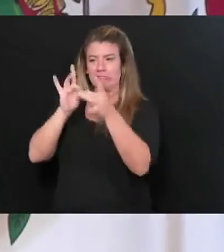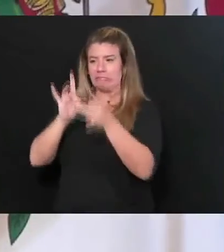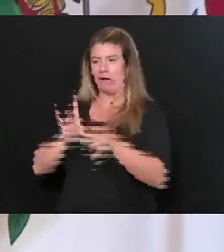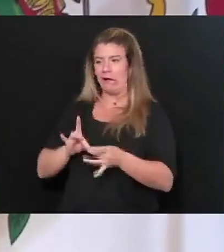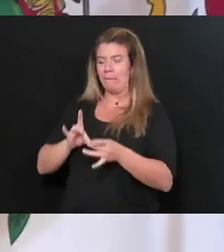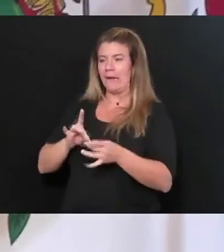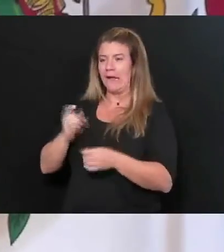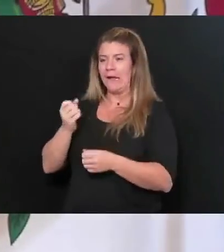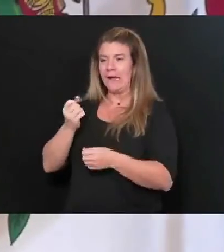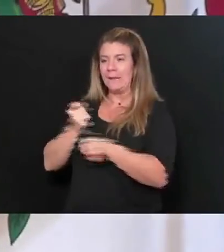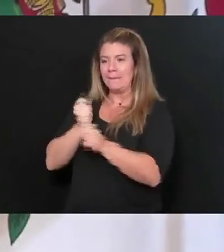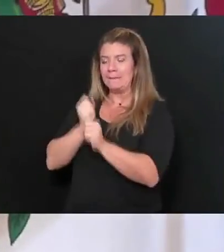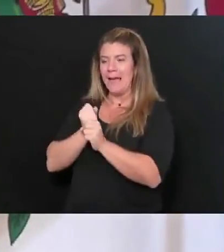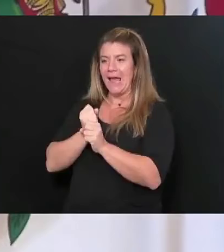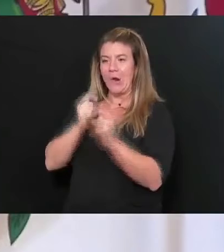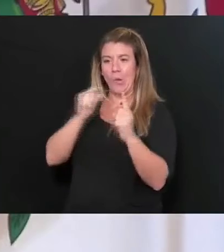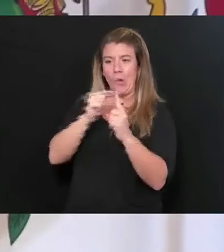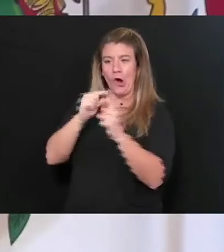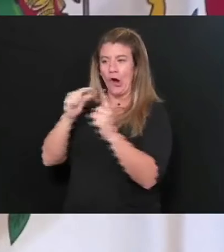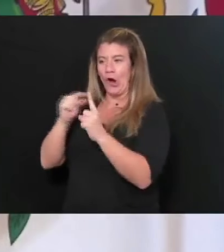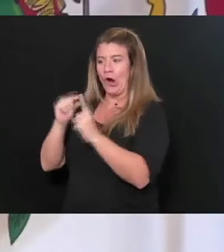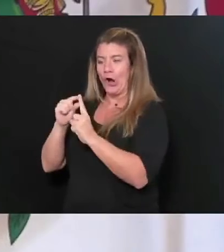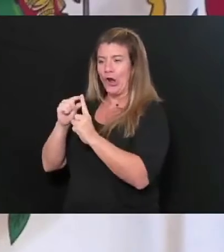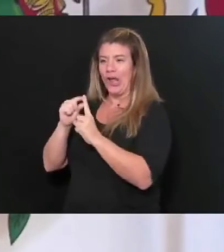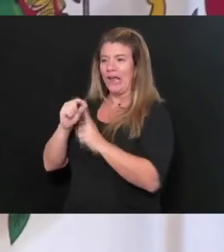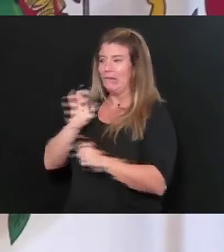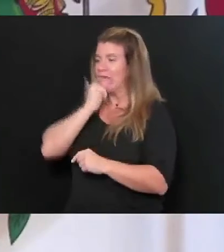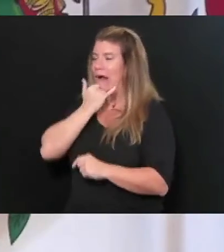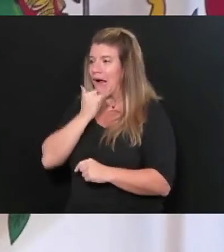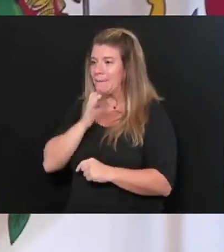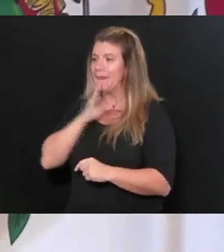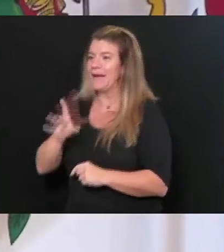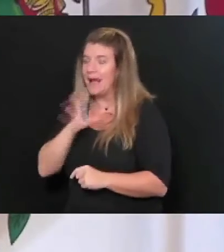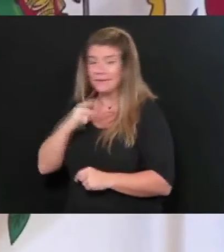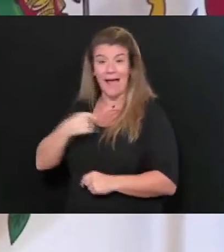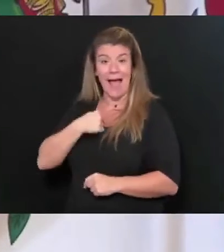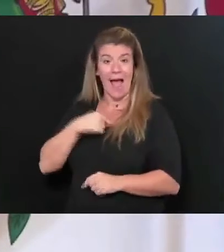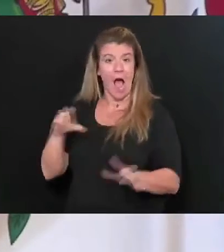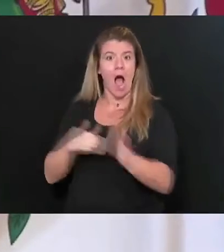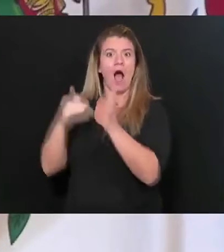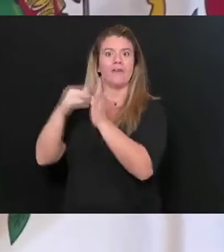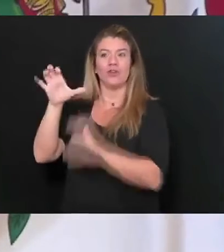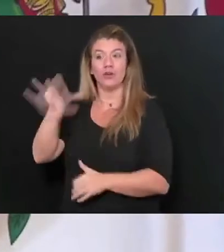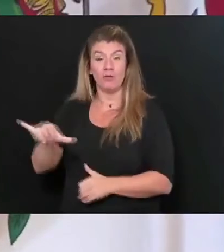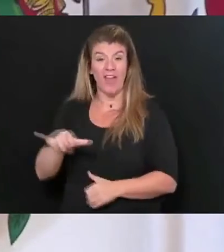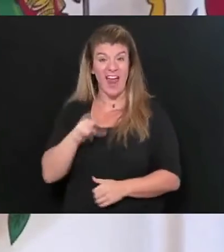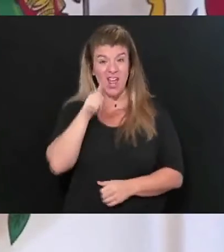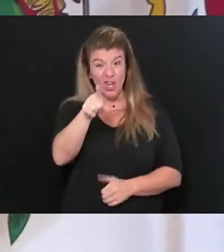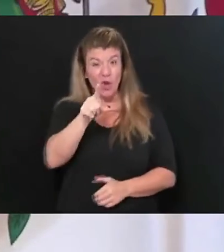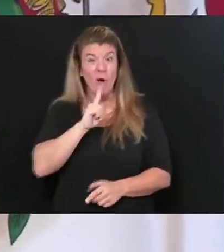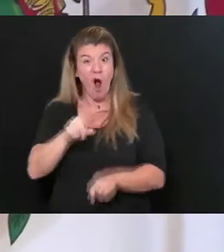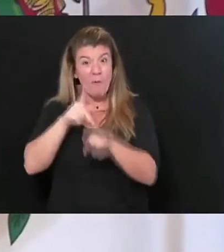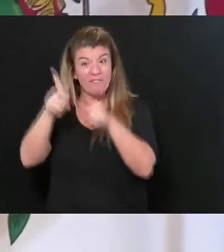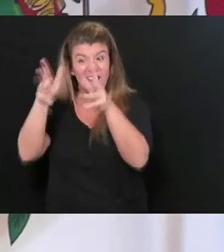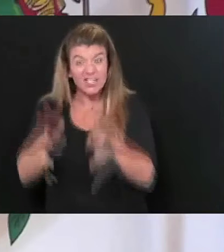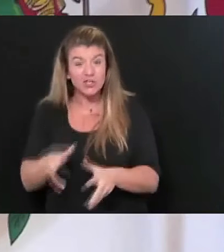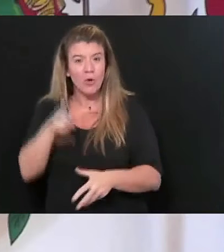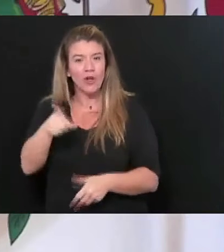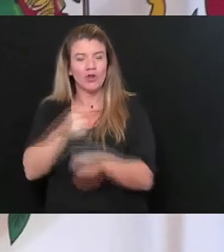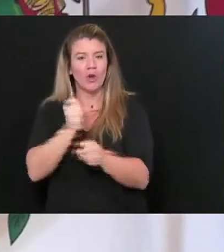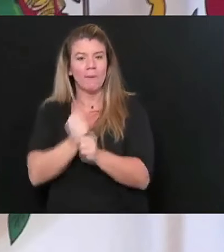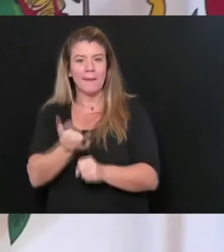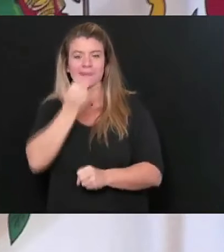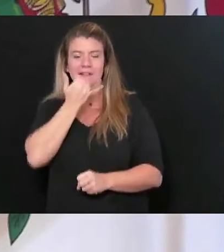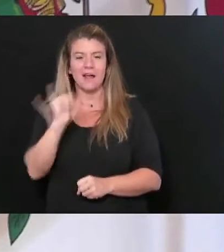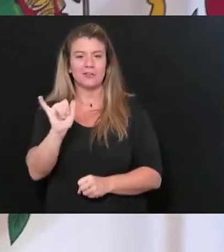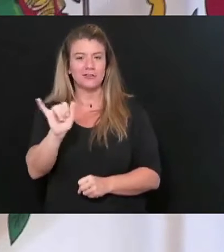time. And here's a here's a super professional that stumbled a little bit today, which I'm glad to see, because maybe that